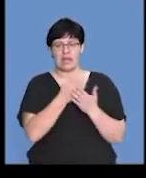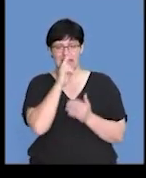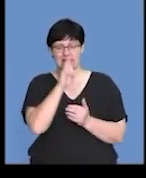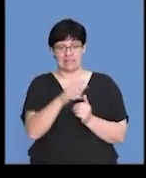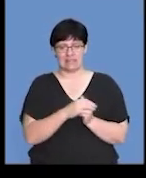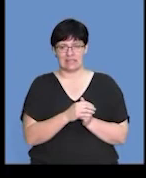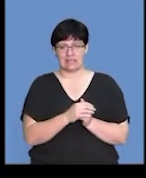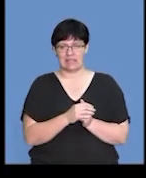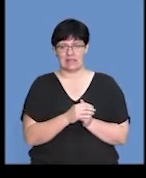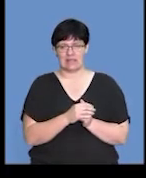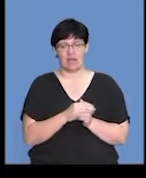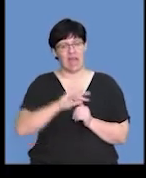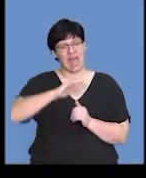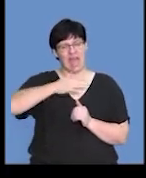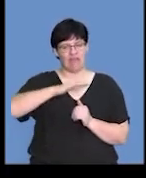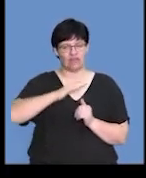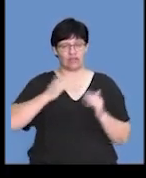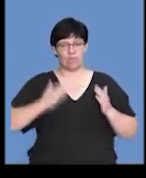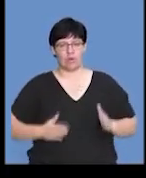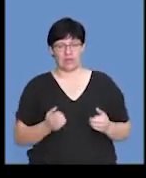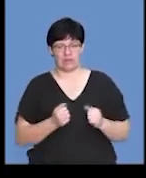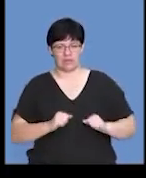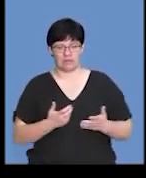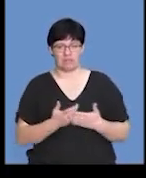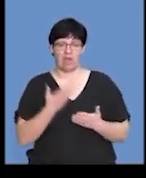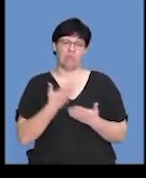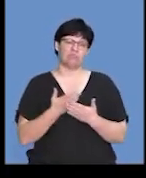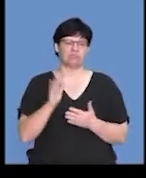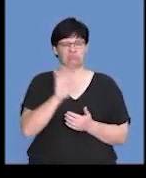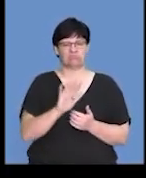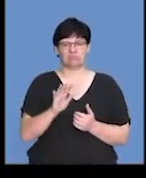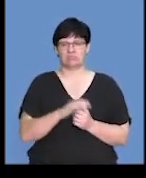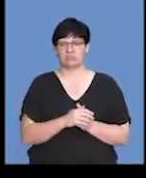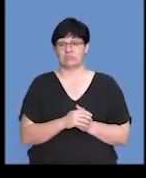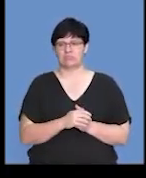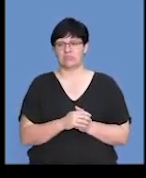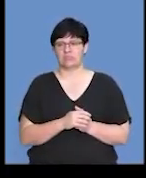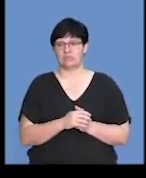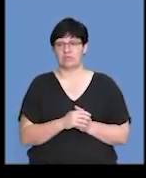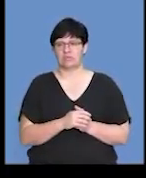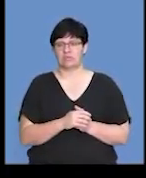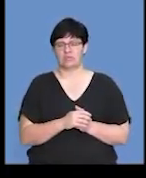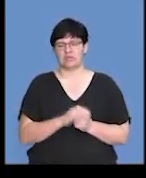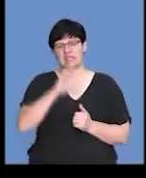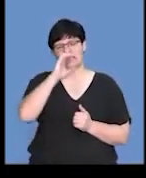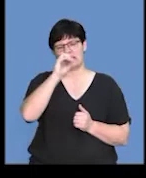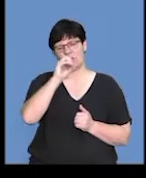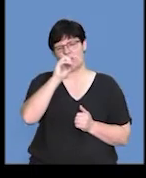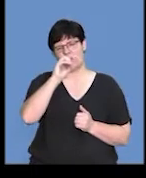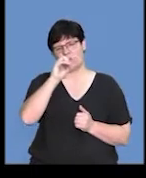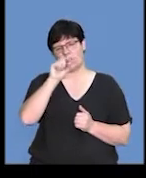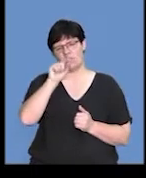see that here you've got the average body mass being approximately, if I go to the scale, it's probably around 0